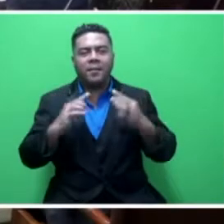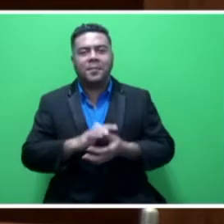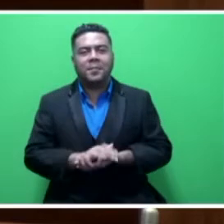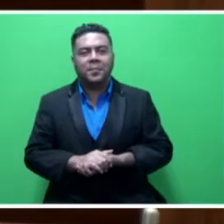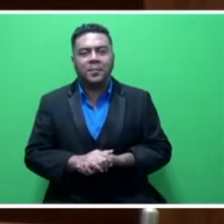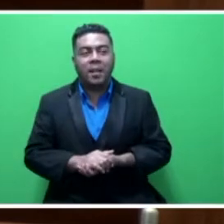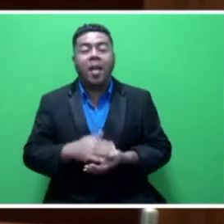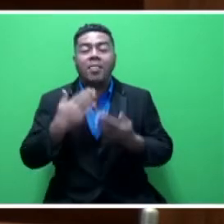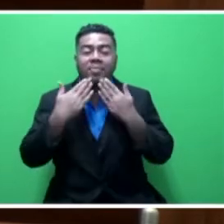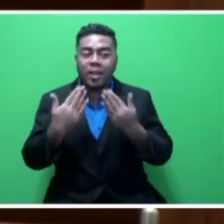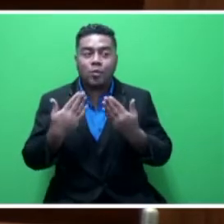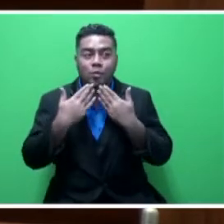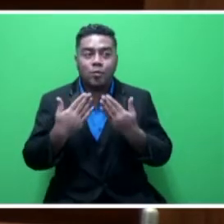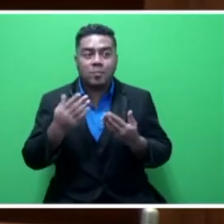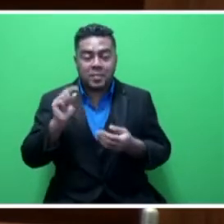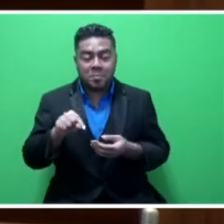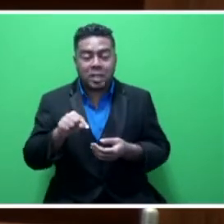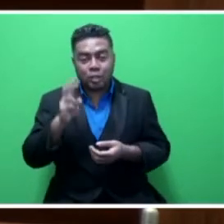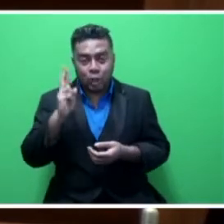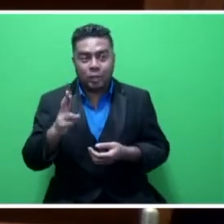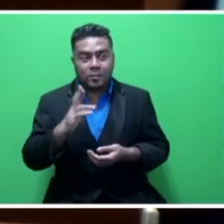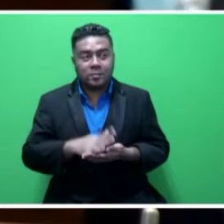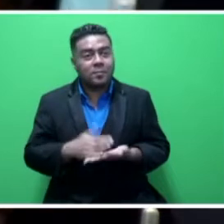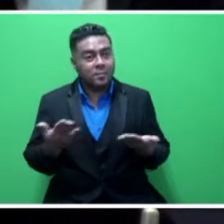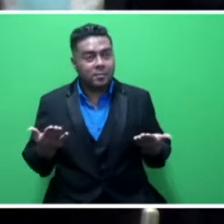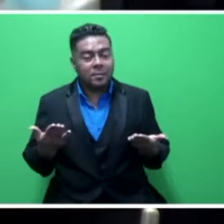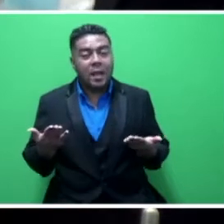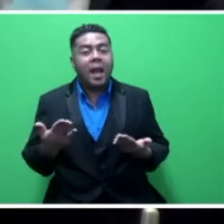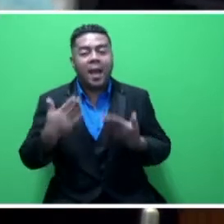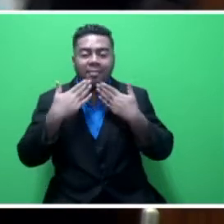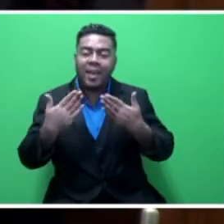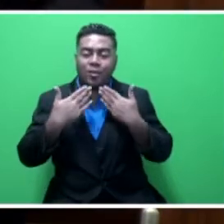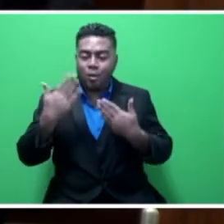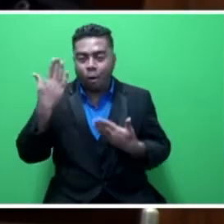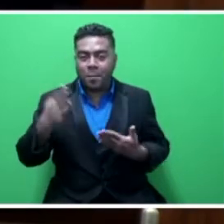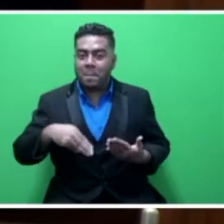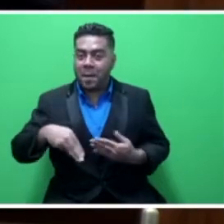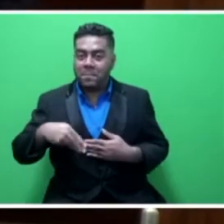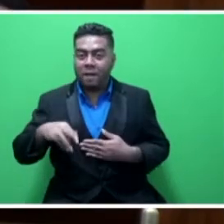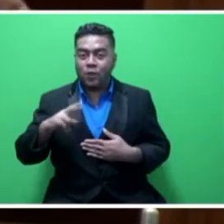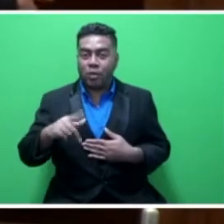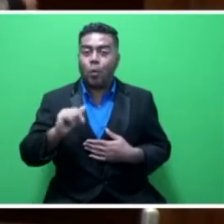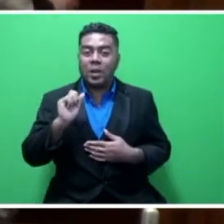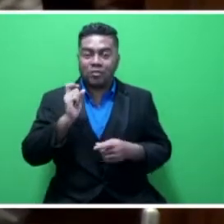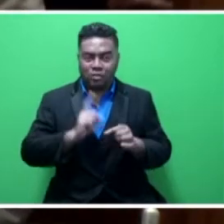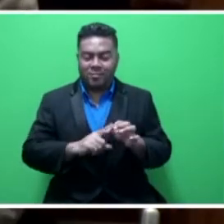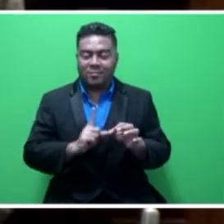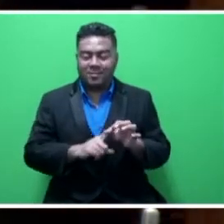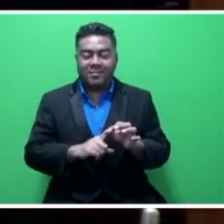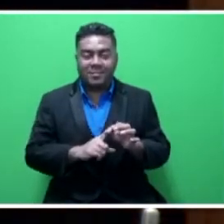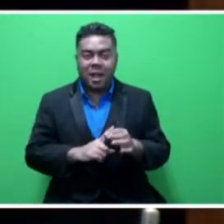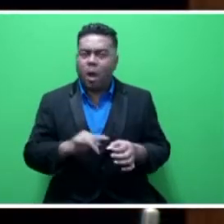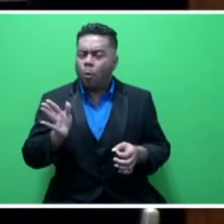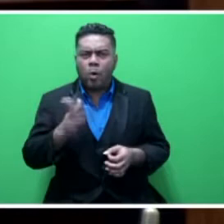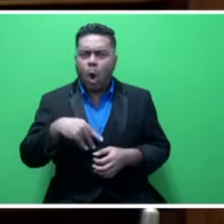Thank you, Mr. Speaker, sir. Mr. Speaker, sir, I thank the Honourable Member for the question. Mr. Speaker, sir, as we all